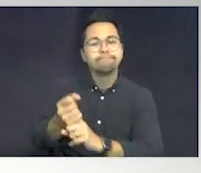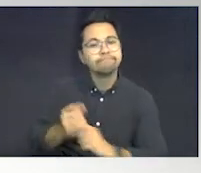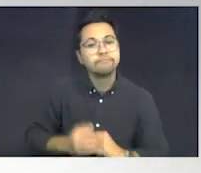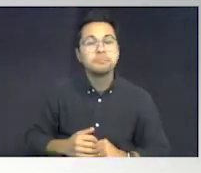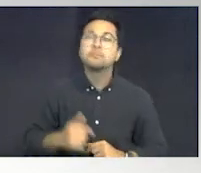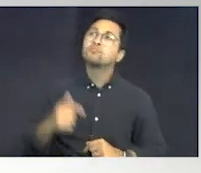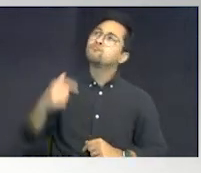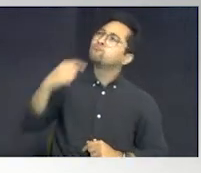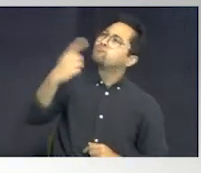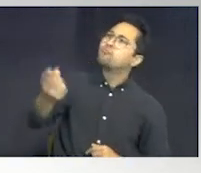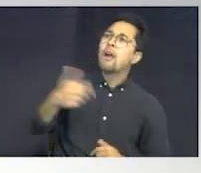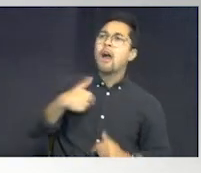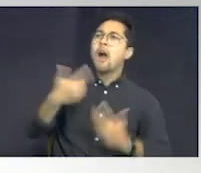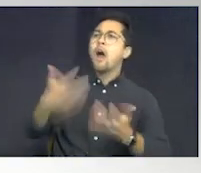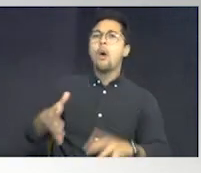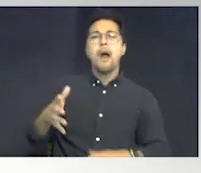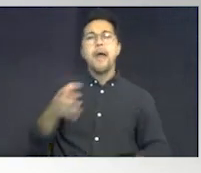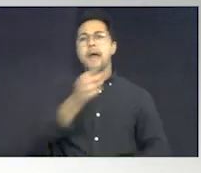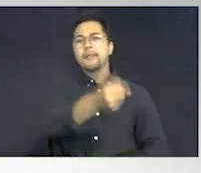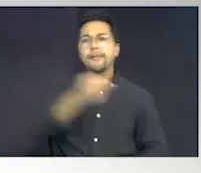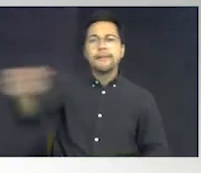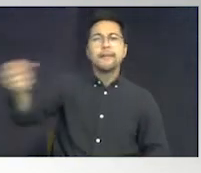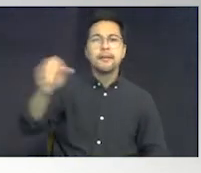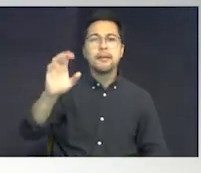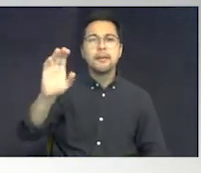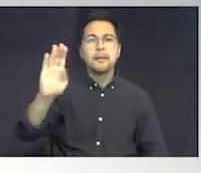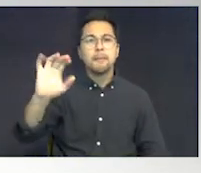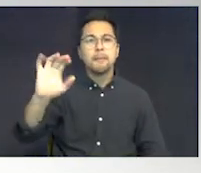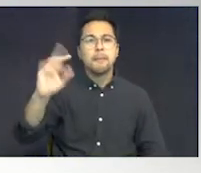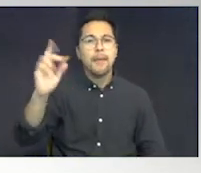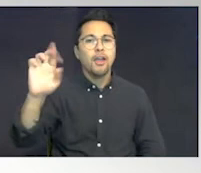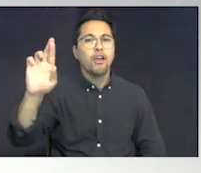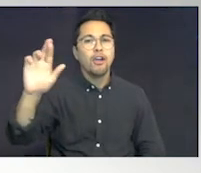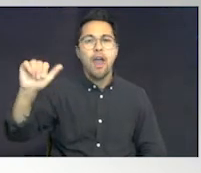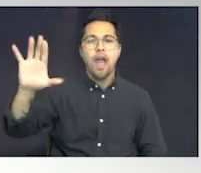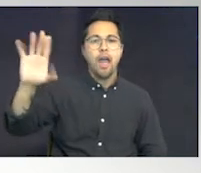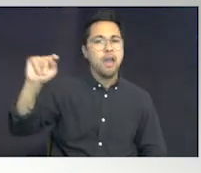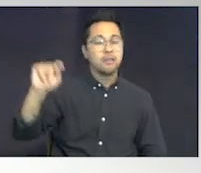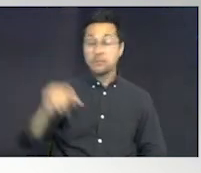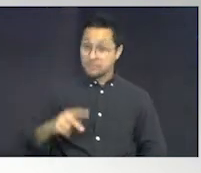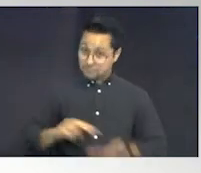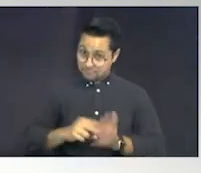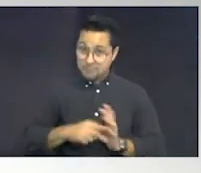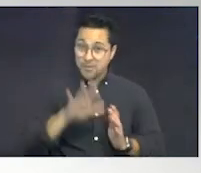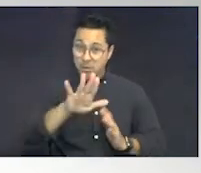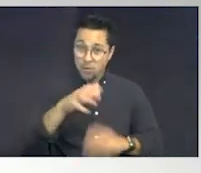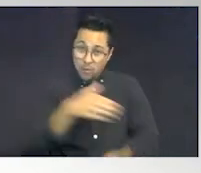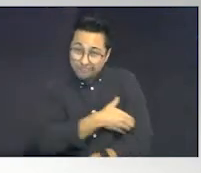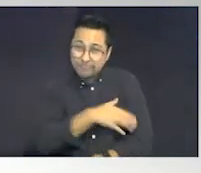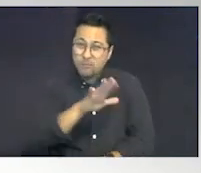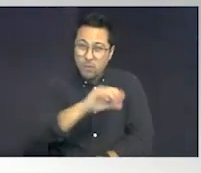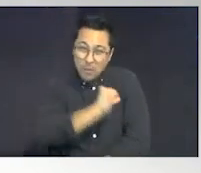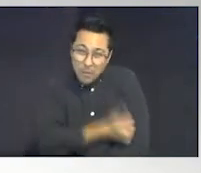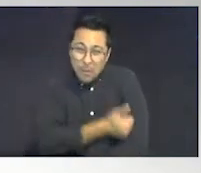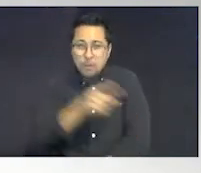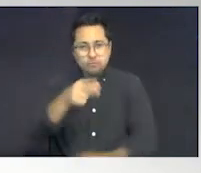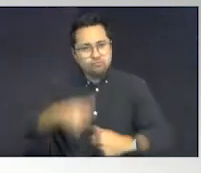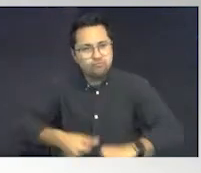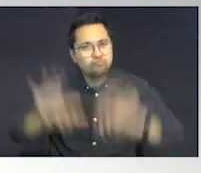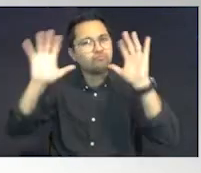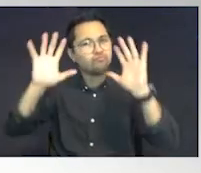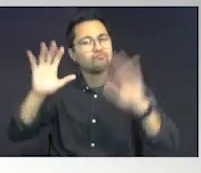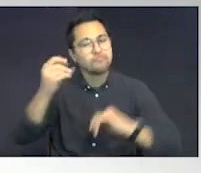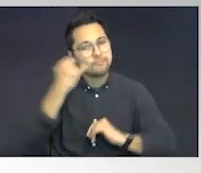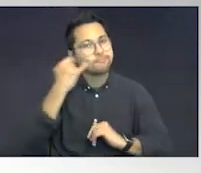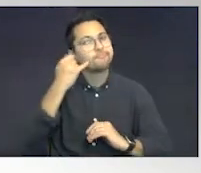I do not want him baker acted. You have relinquished the power the minute you pick up that phone and dial